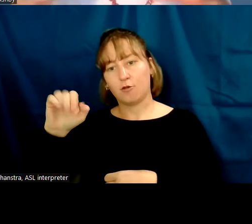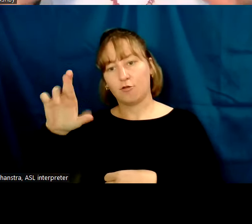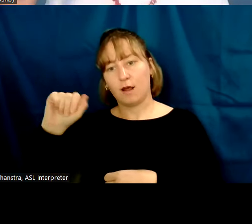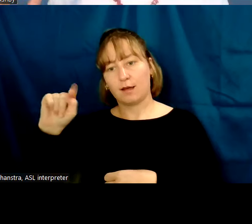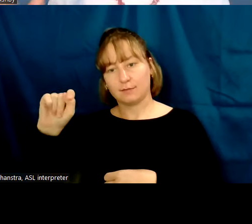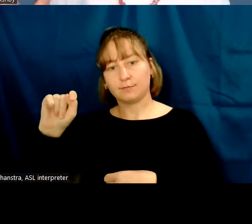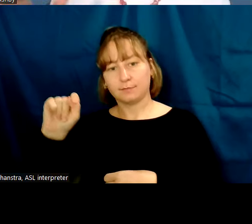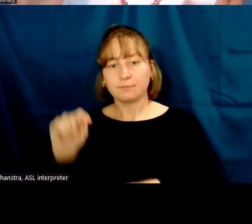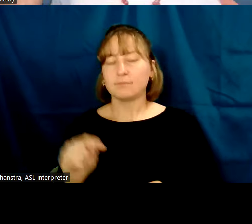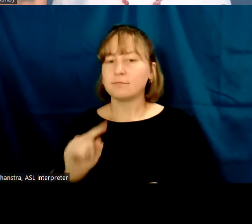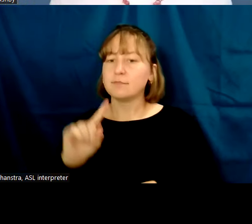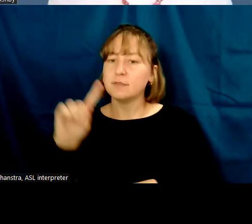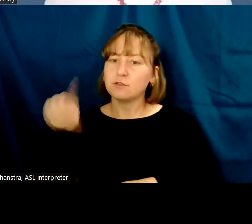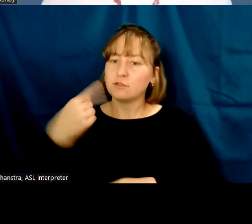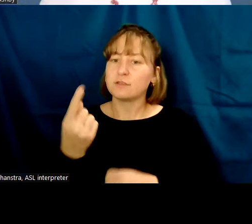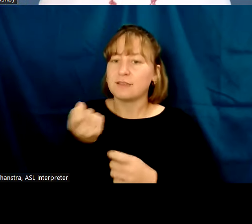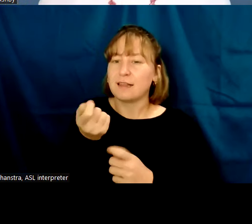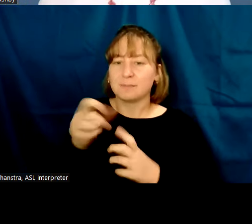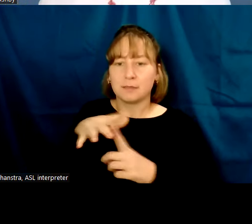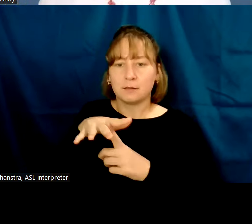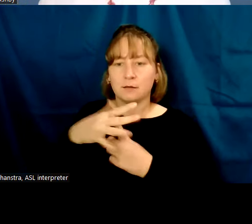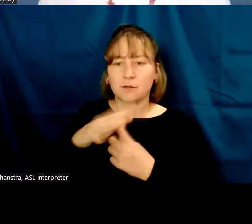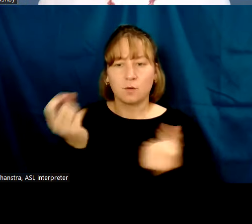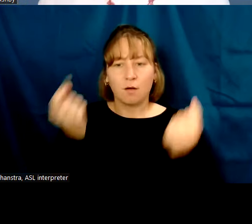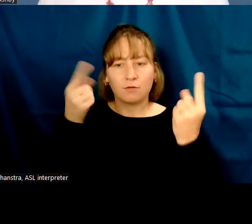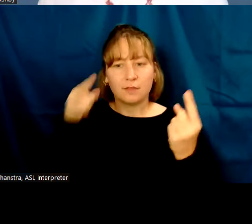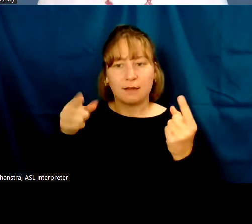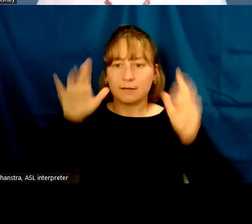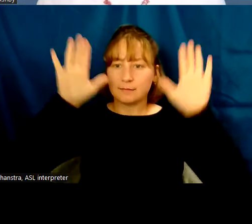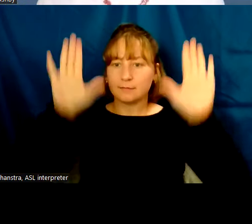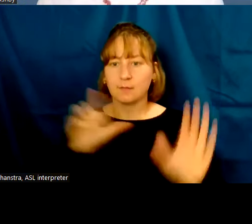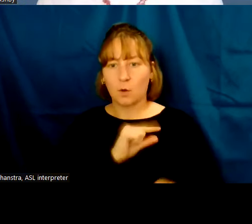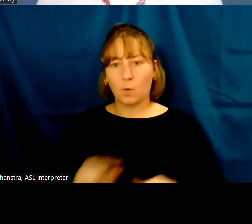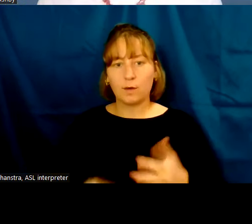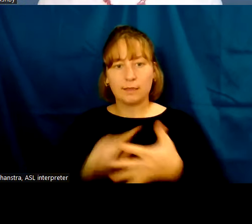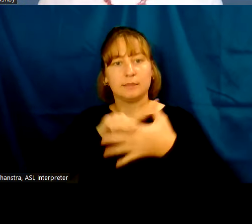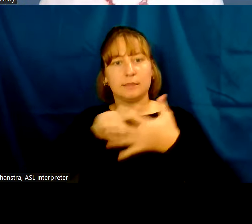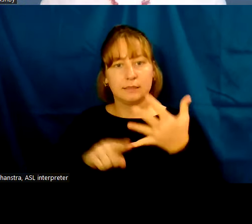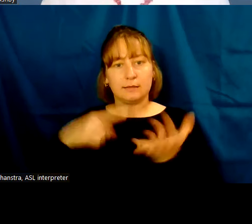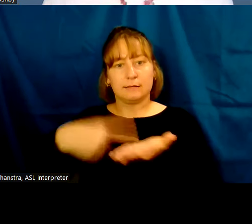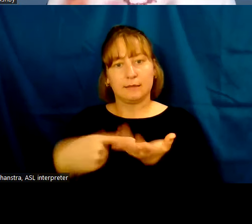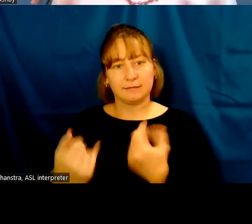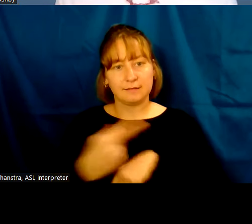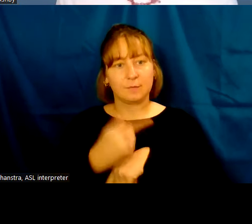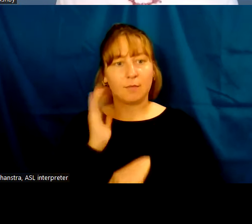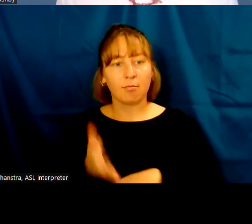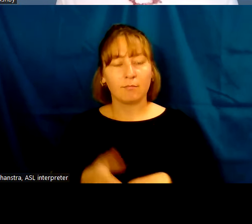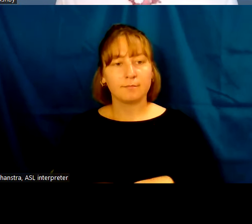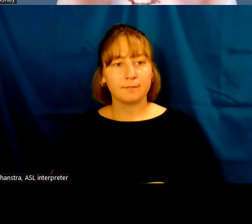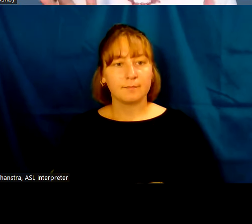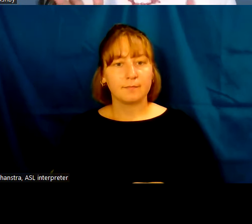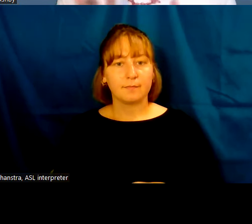Just a bit of context in which to understand these amazing queens that we will look at. So